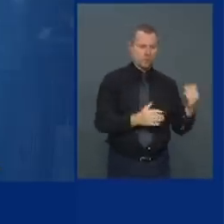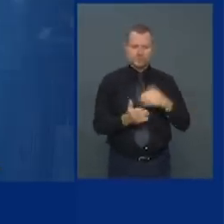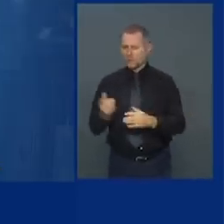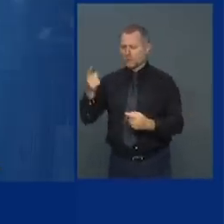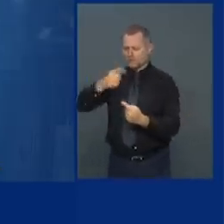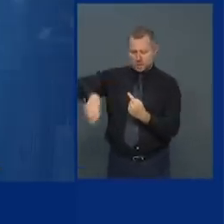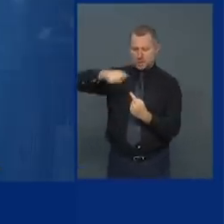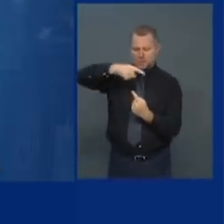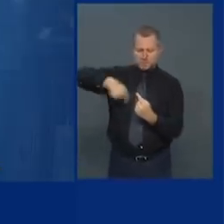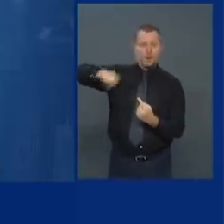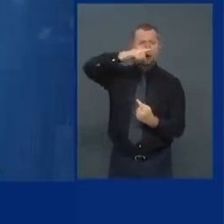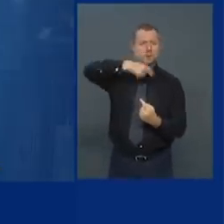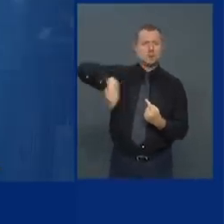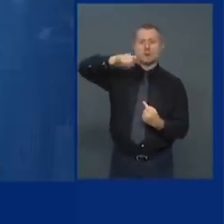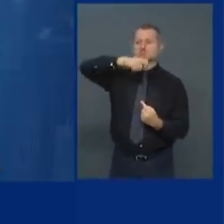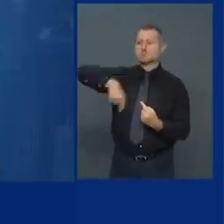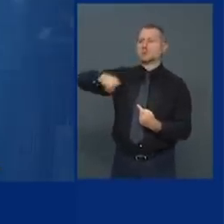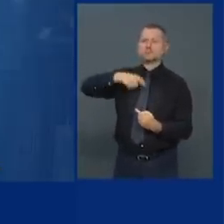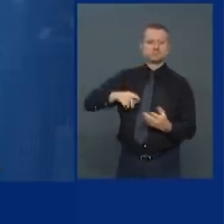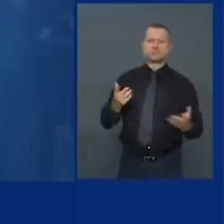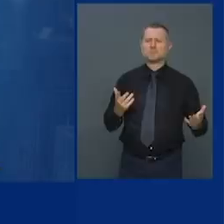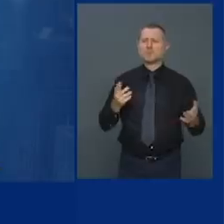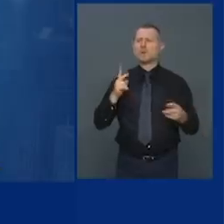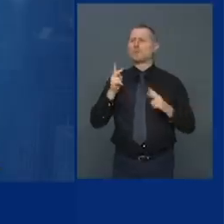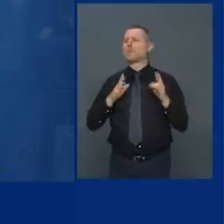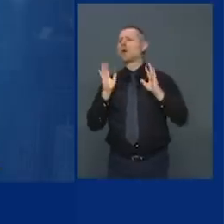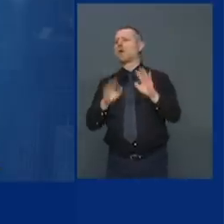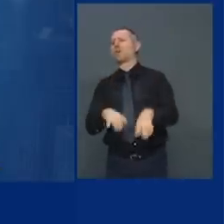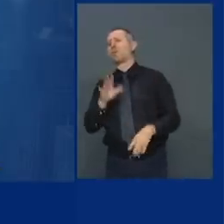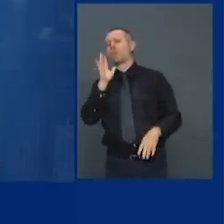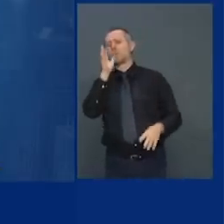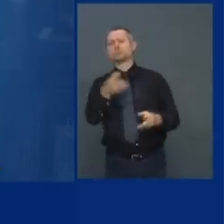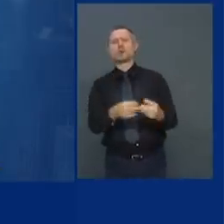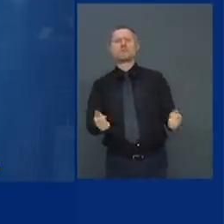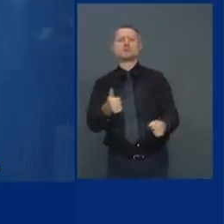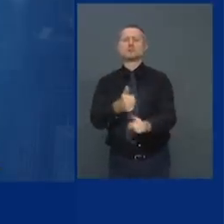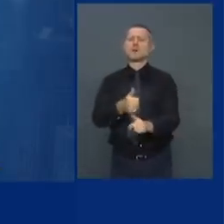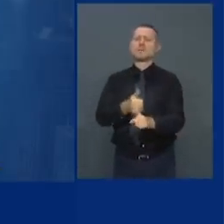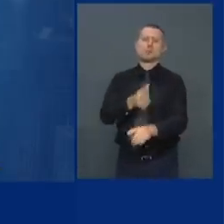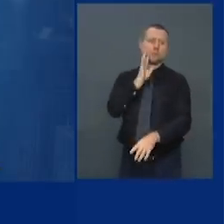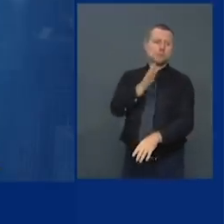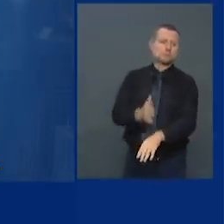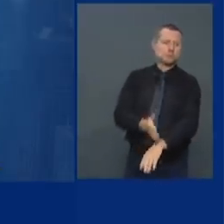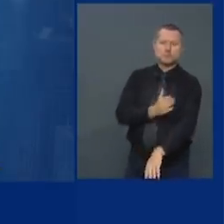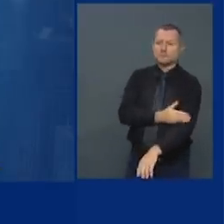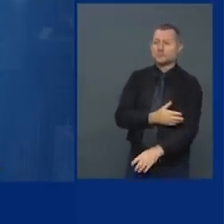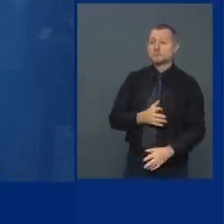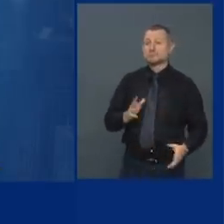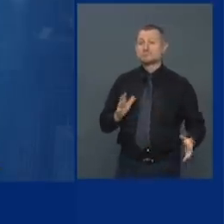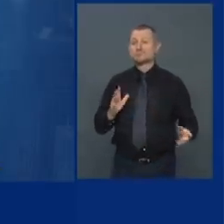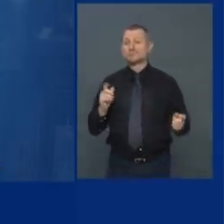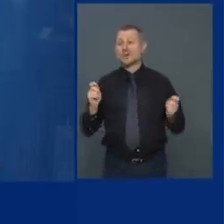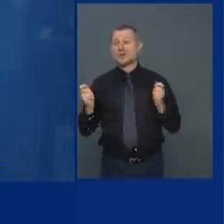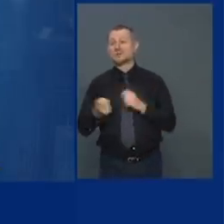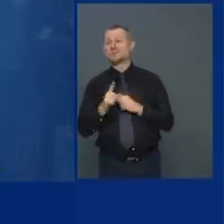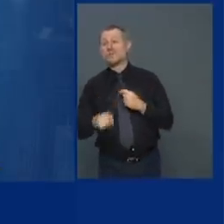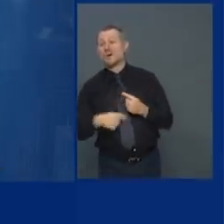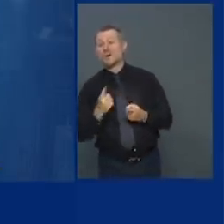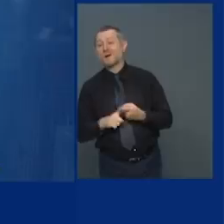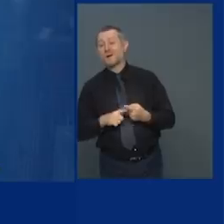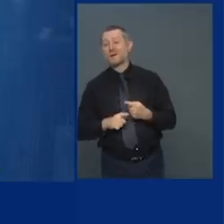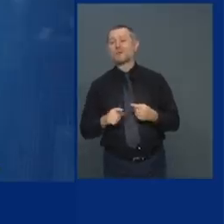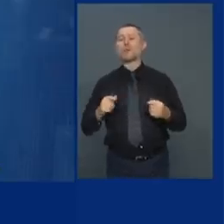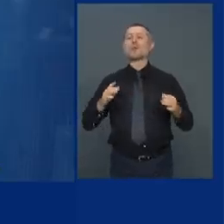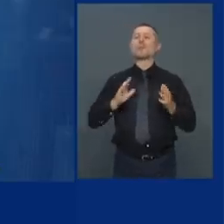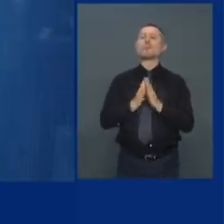thing well I think it's going to get better it's going to change when the weather changes it's